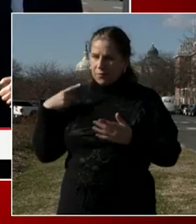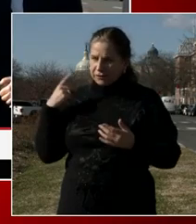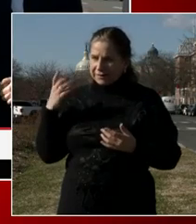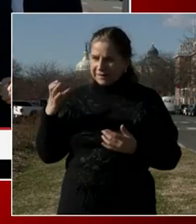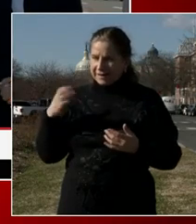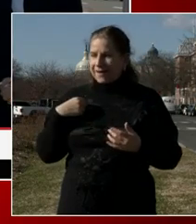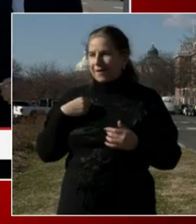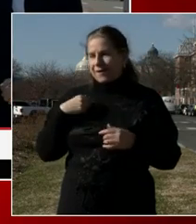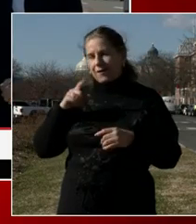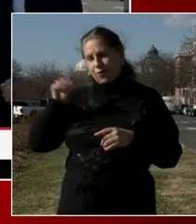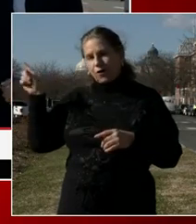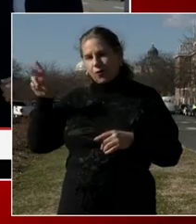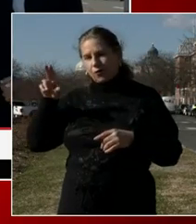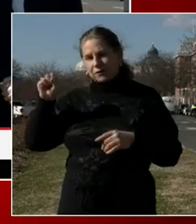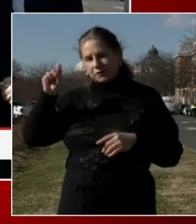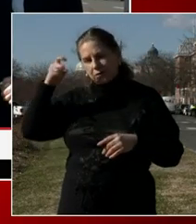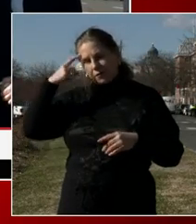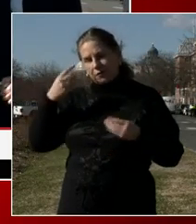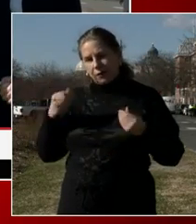grounds.